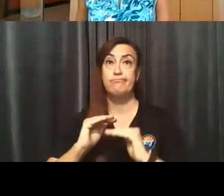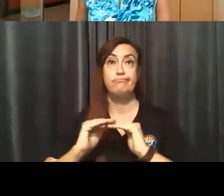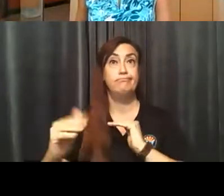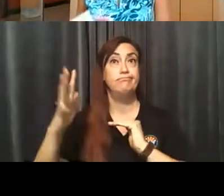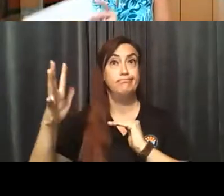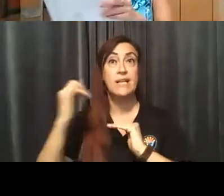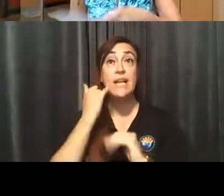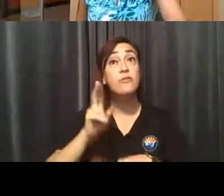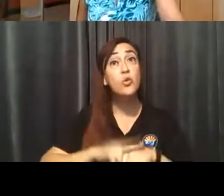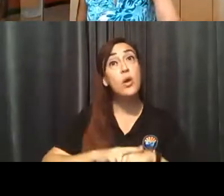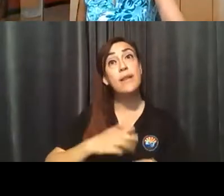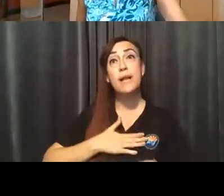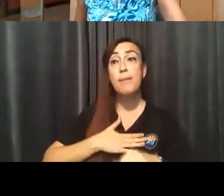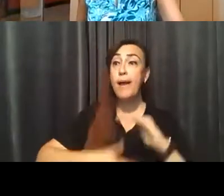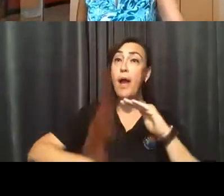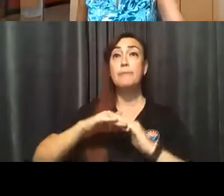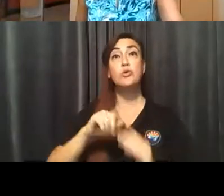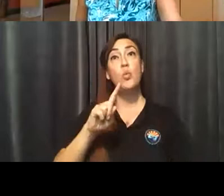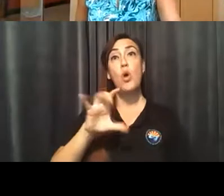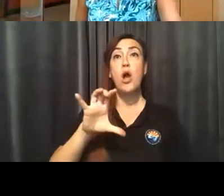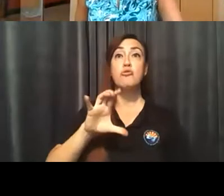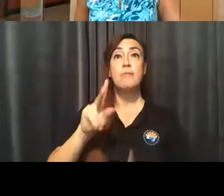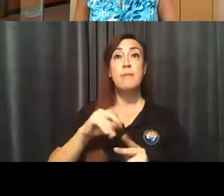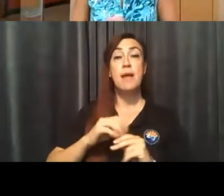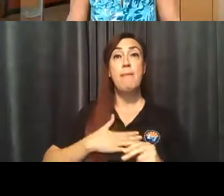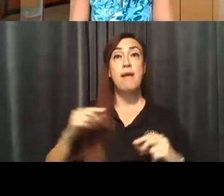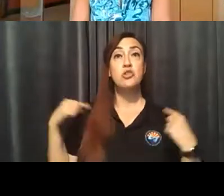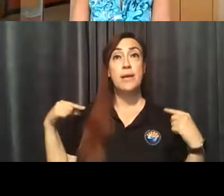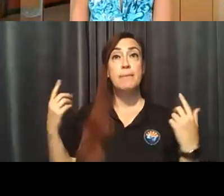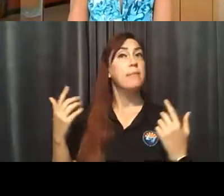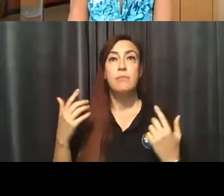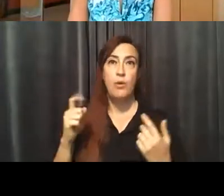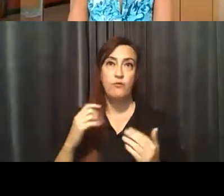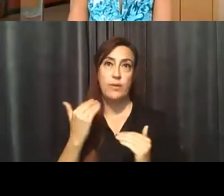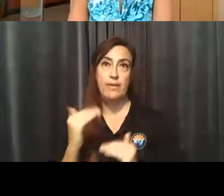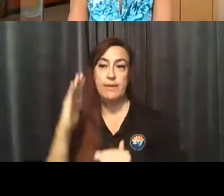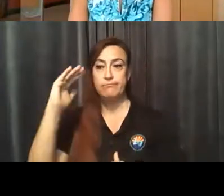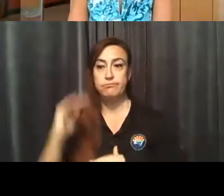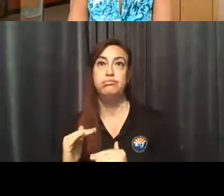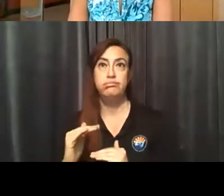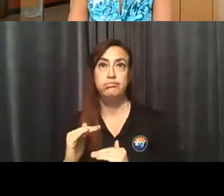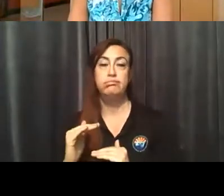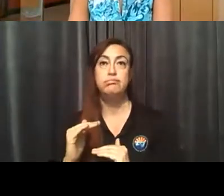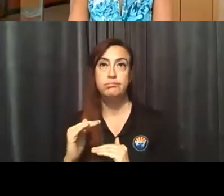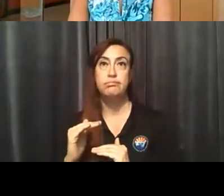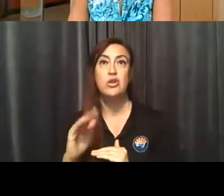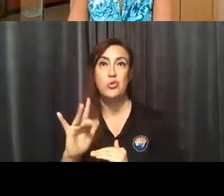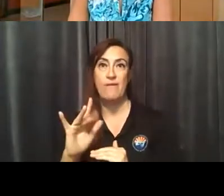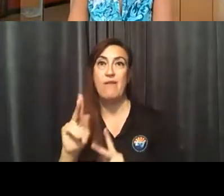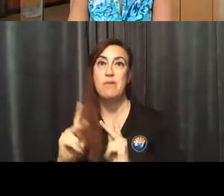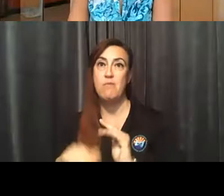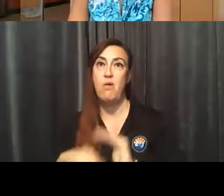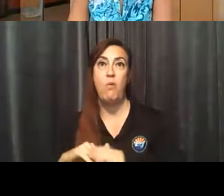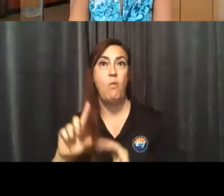would have 100 people in your gym, you need to limit that to 25%